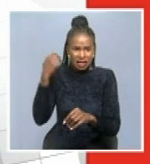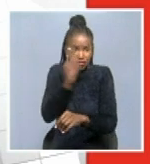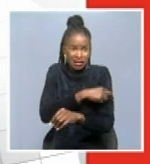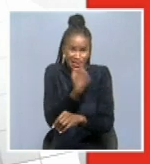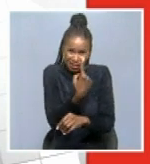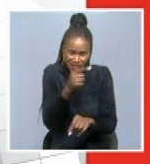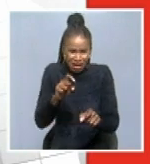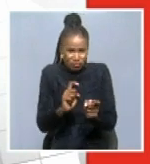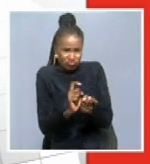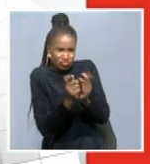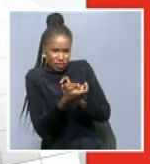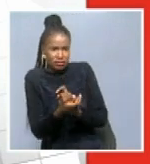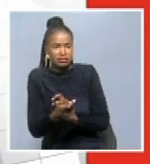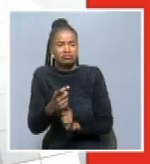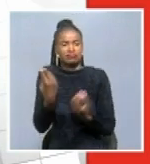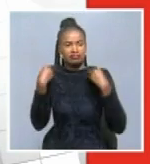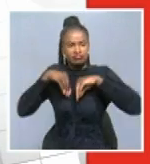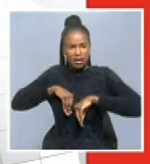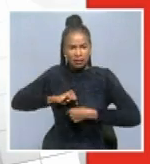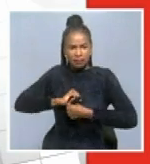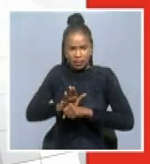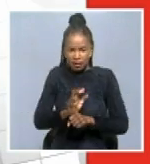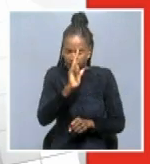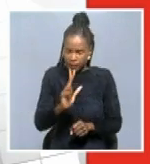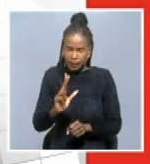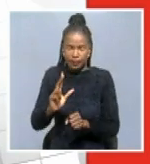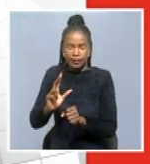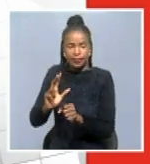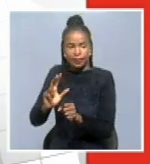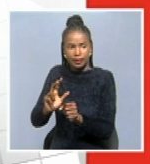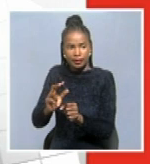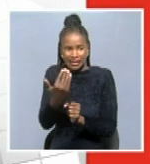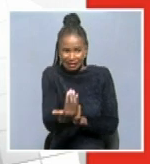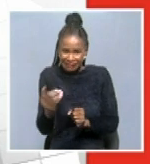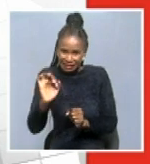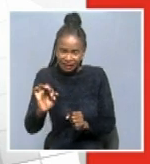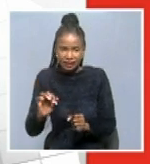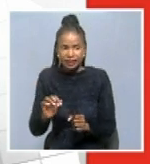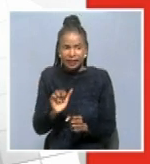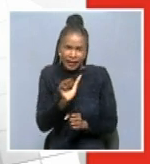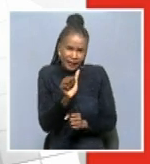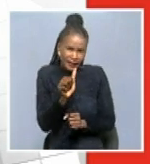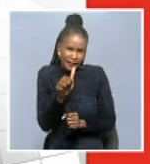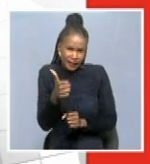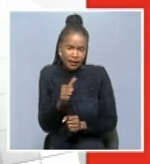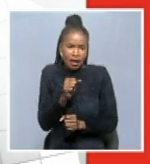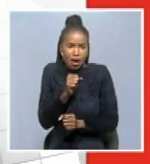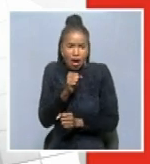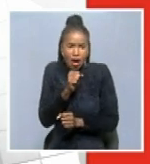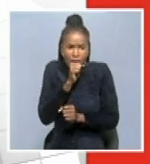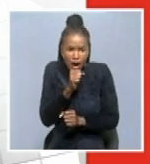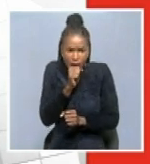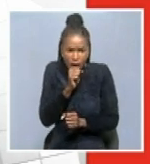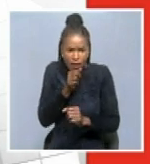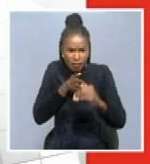22 beds, as well as the one TB ward that we also